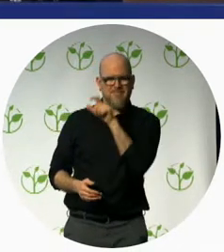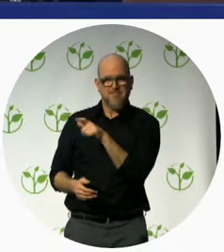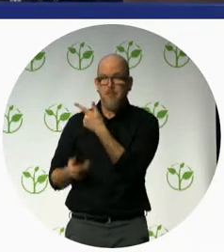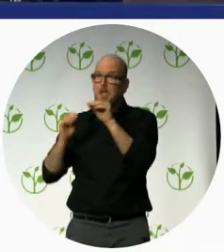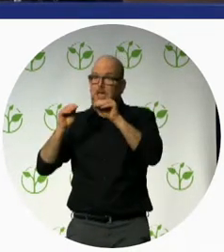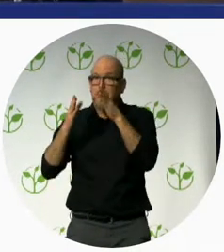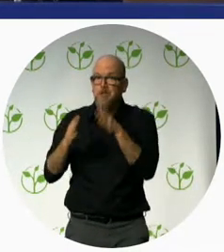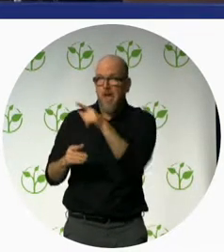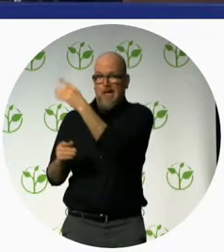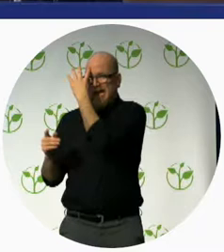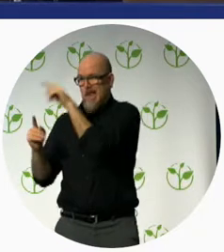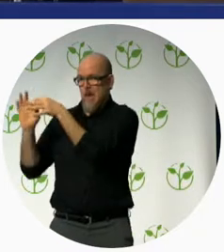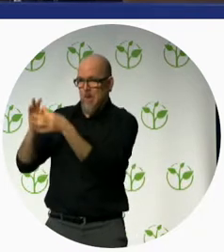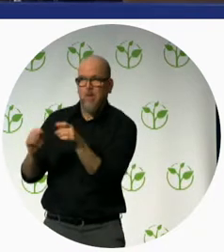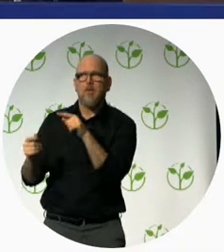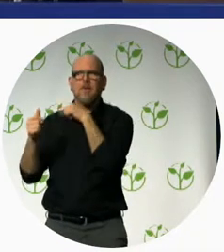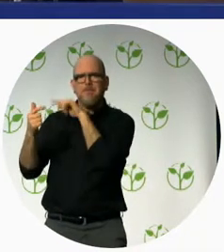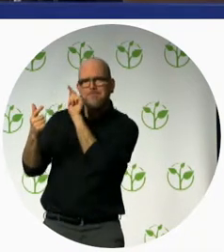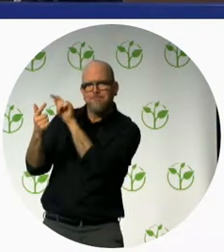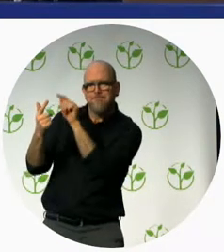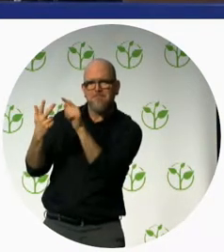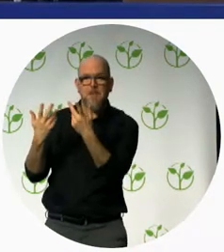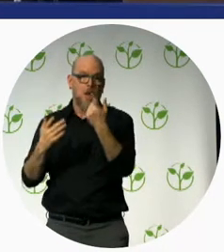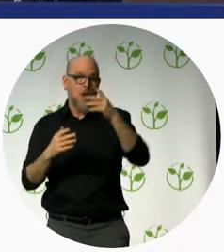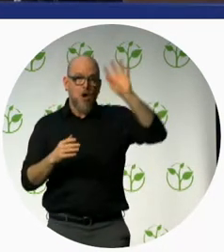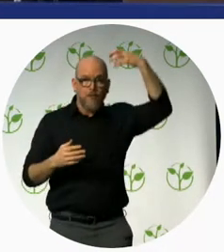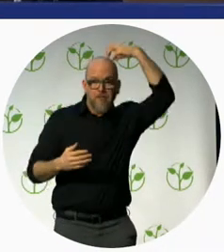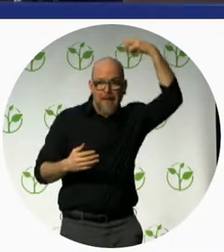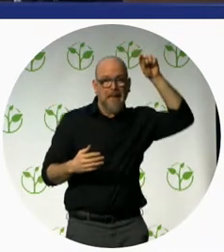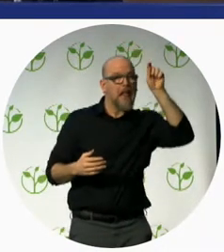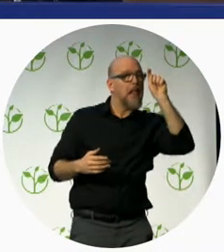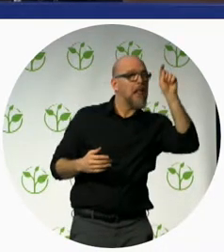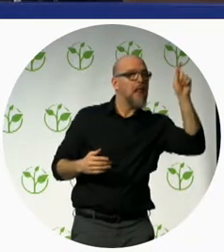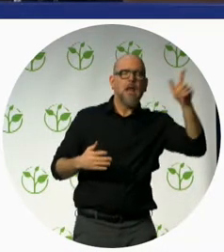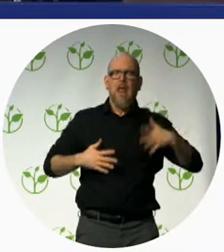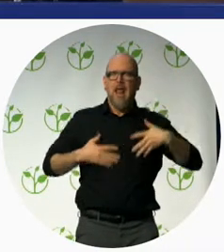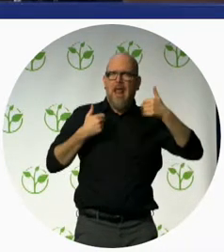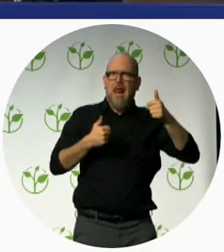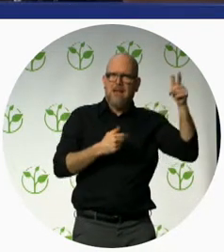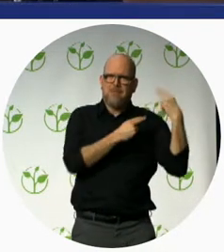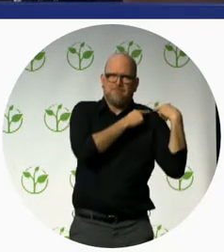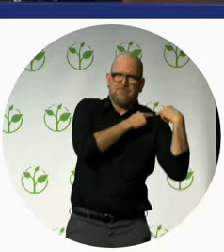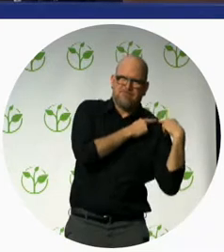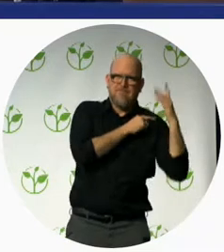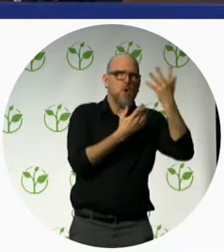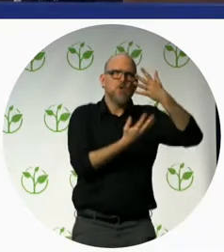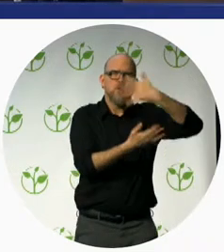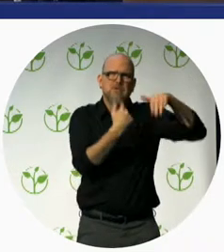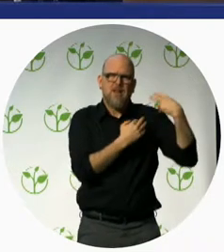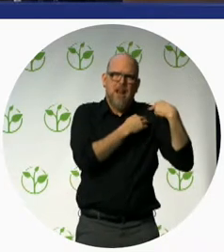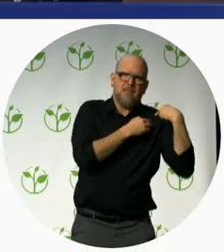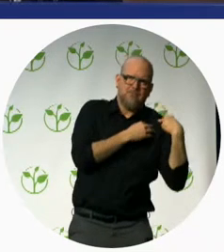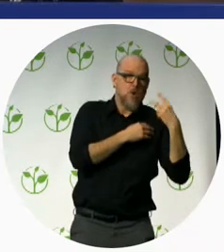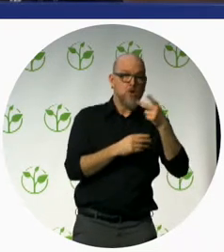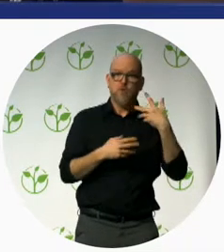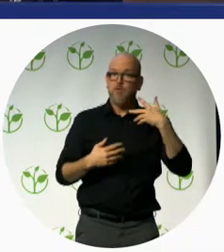members government officers, health workers and community leader we developed simple training methods so that